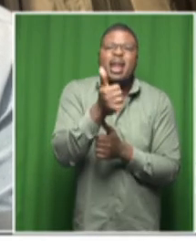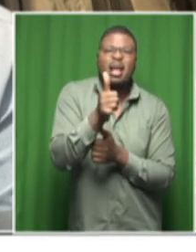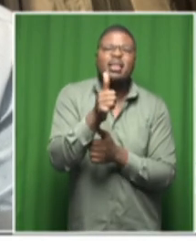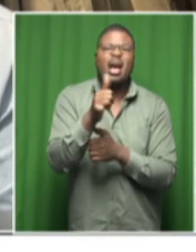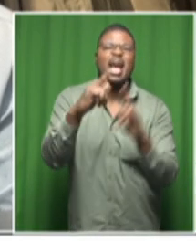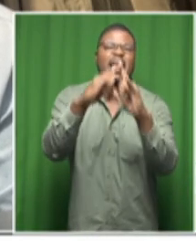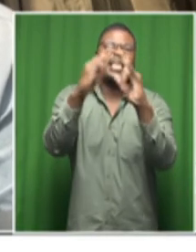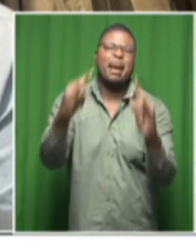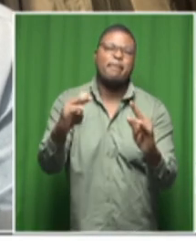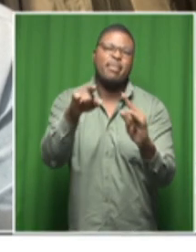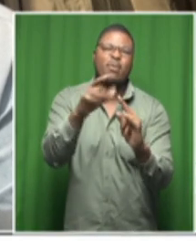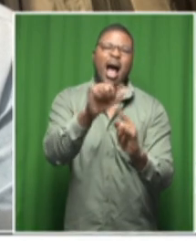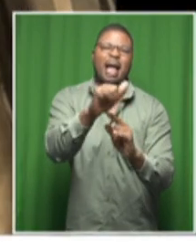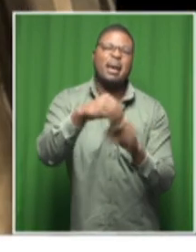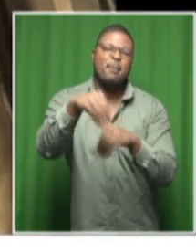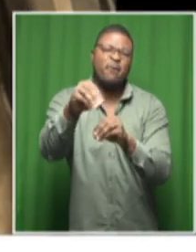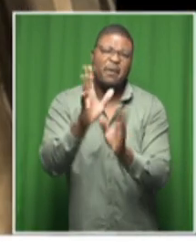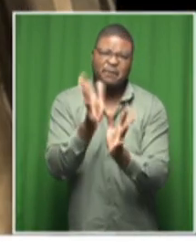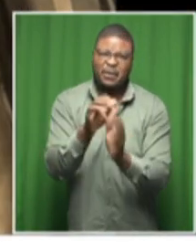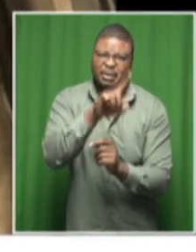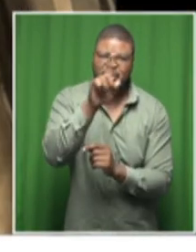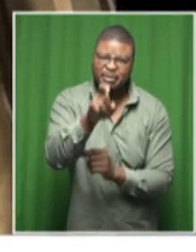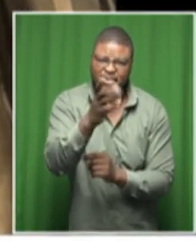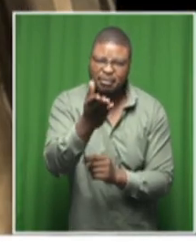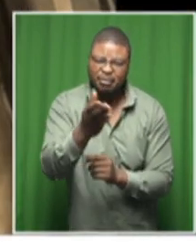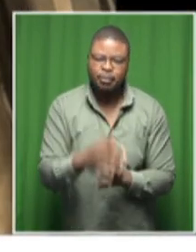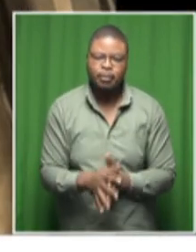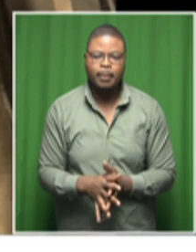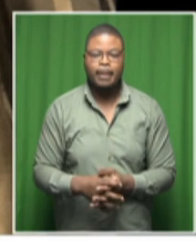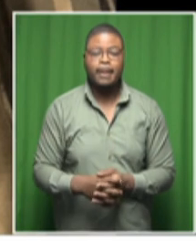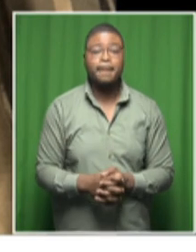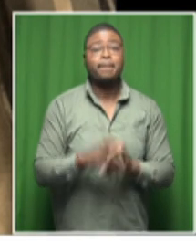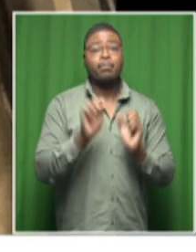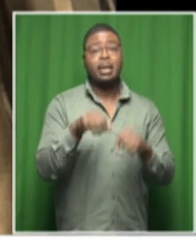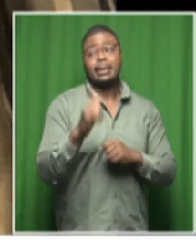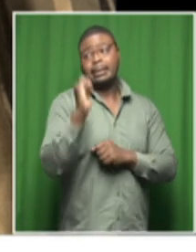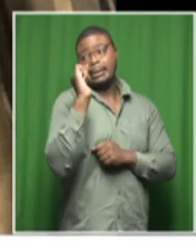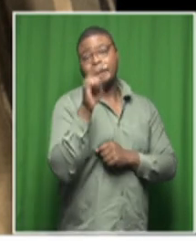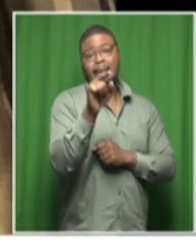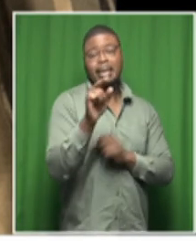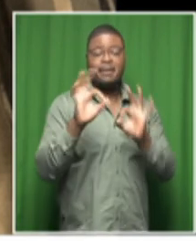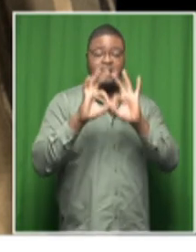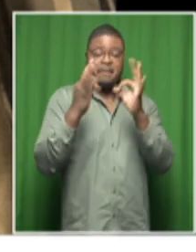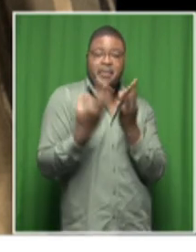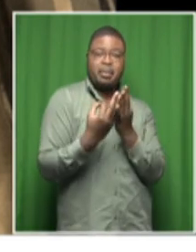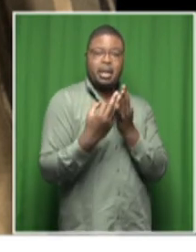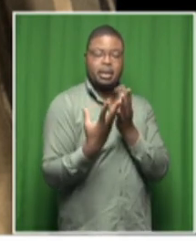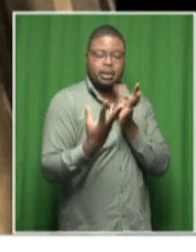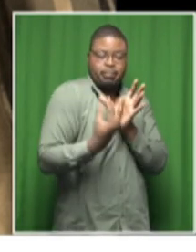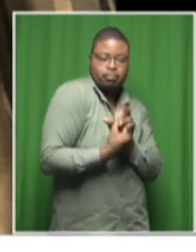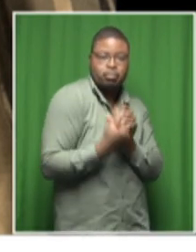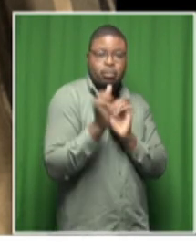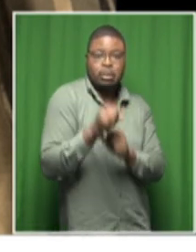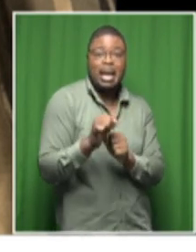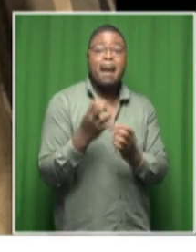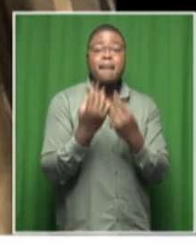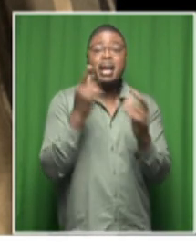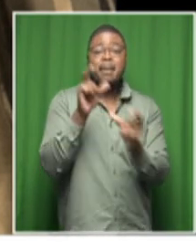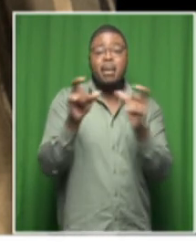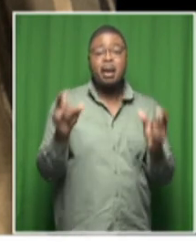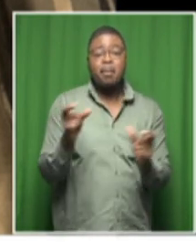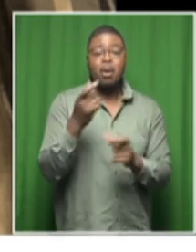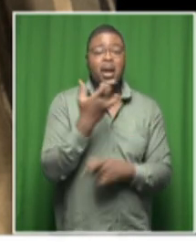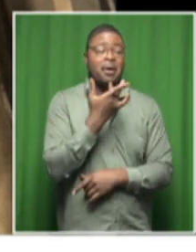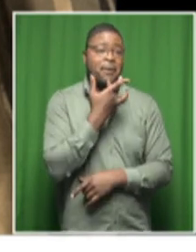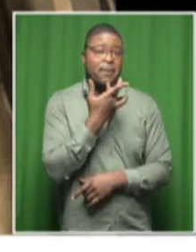yes but last night when we were with the families many uh prefer to to go